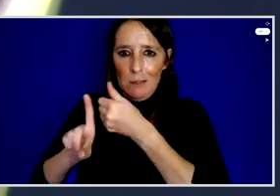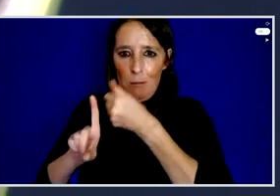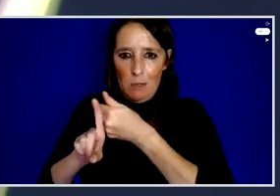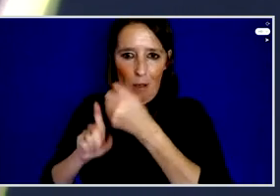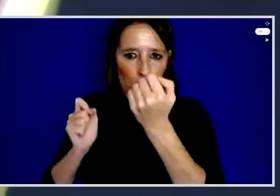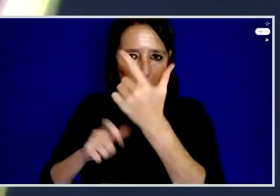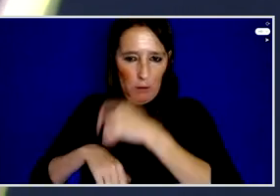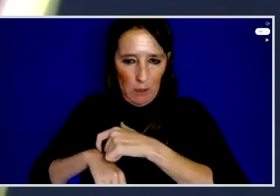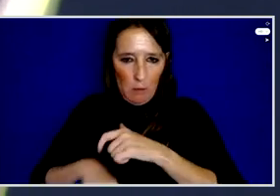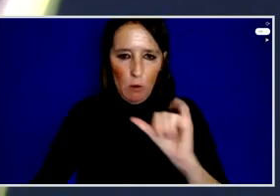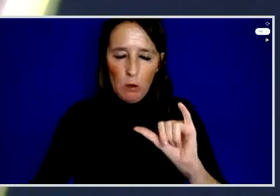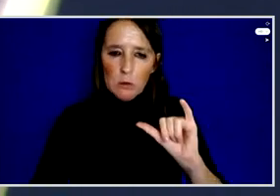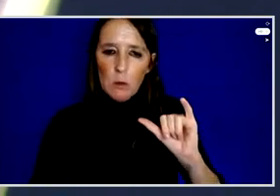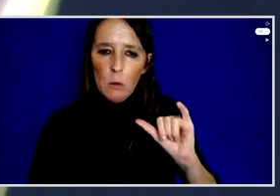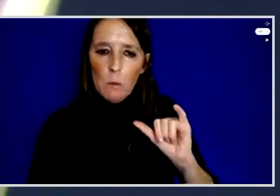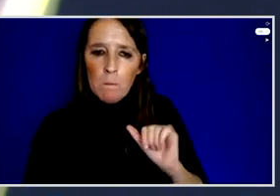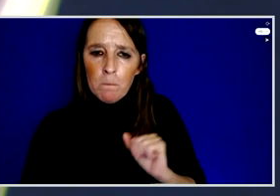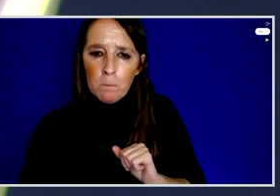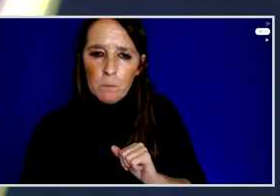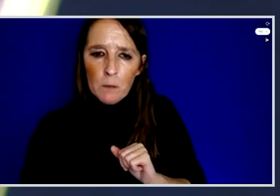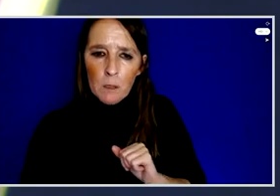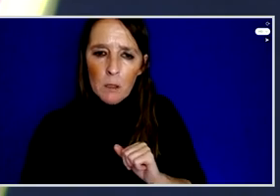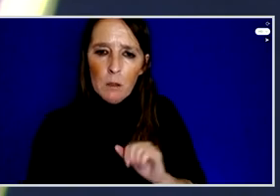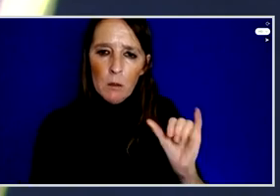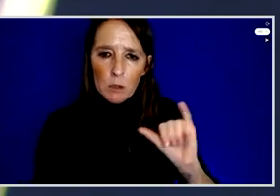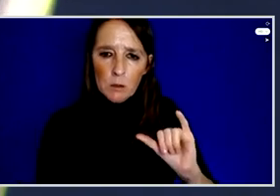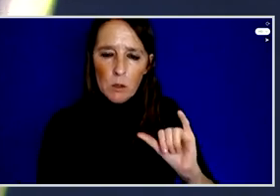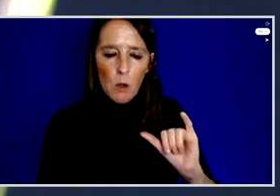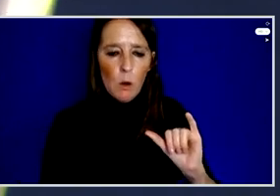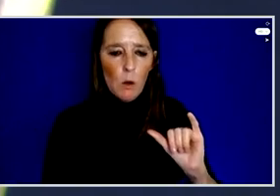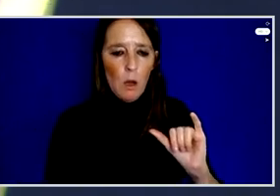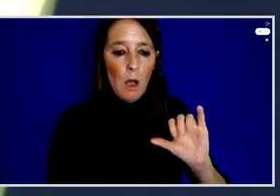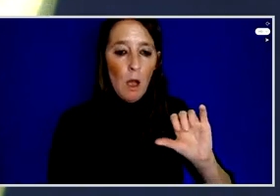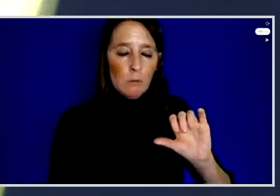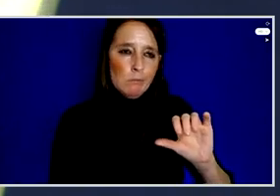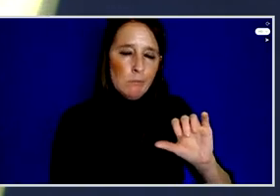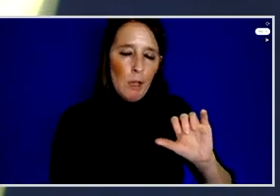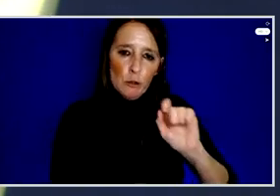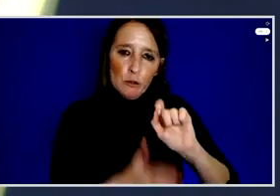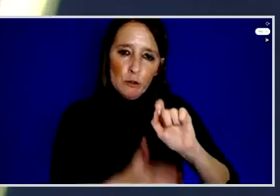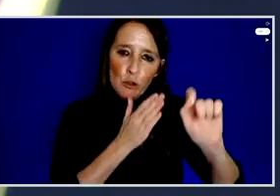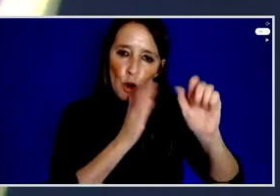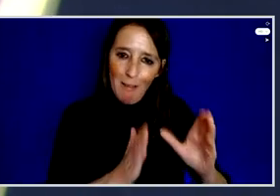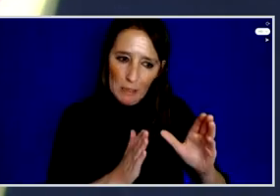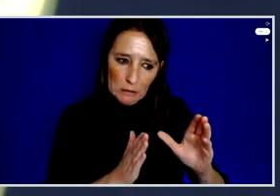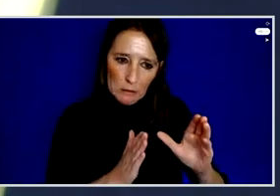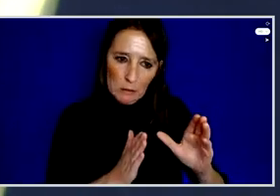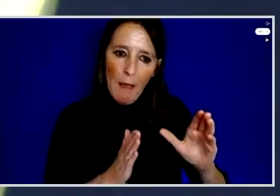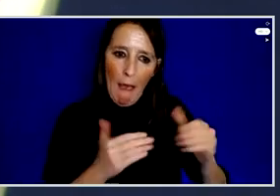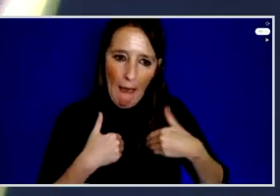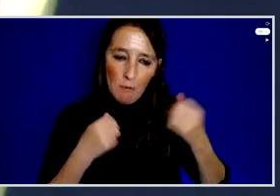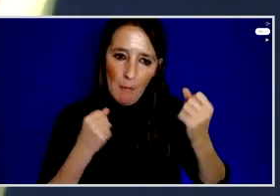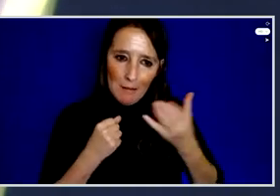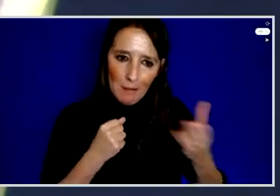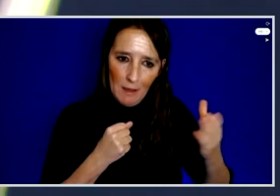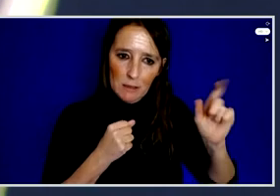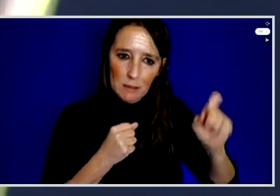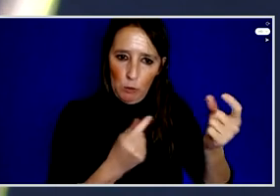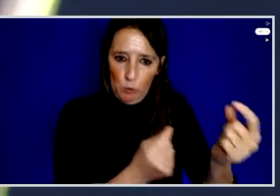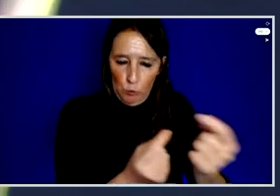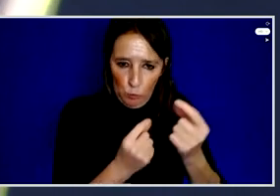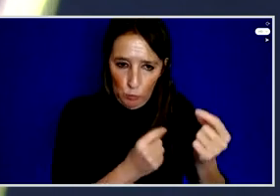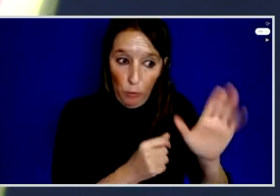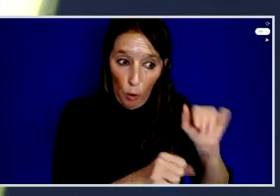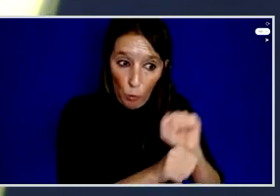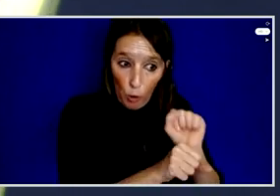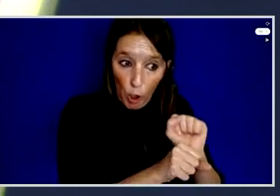also to kind of relax journalists from other things they need to do besides basically doing their work so I'm just coming back